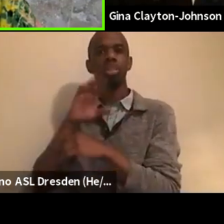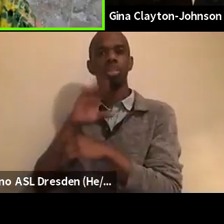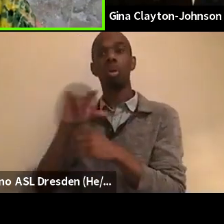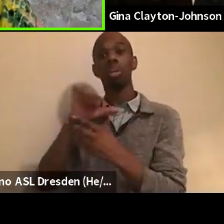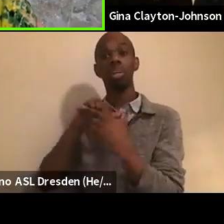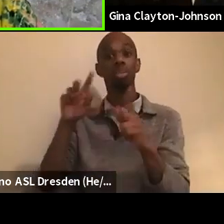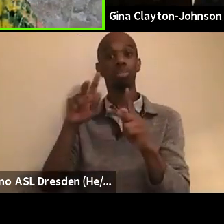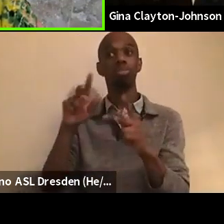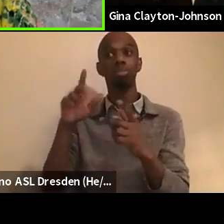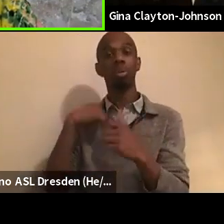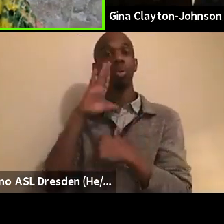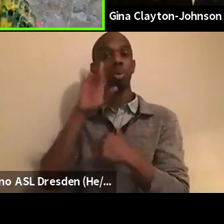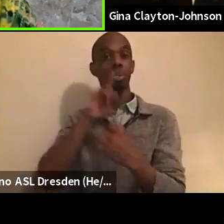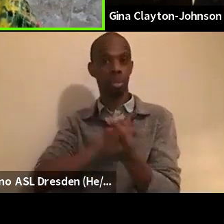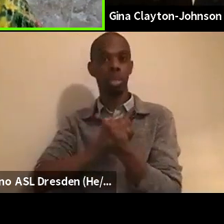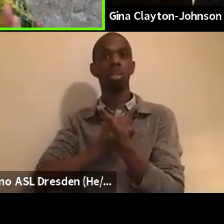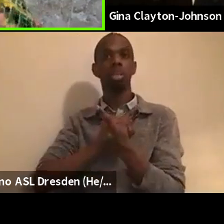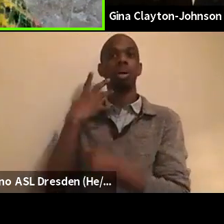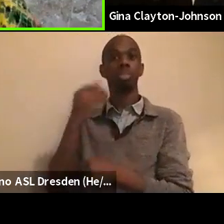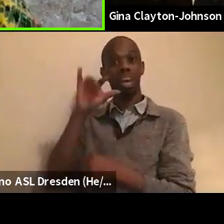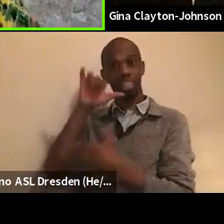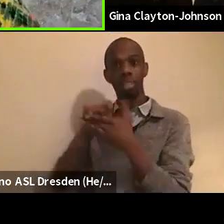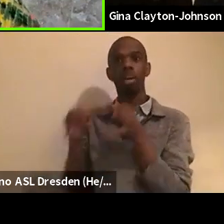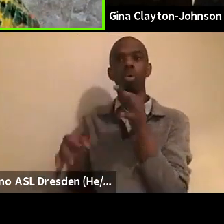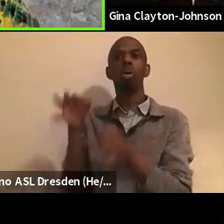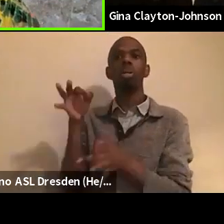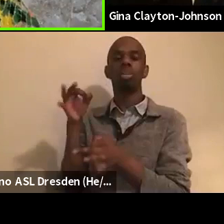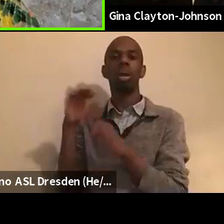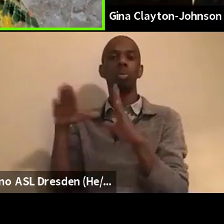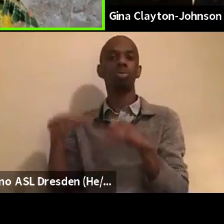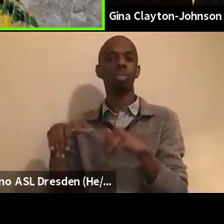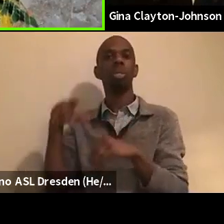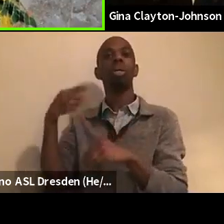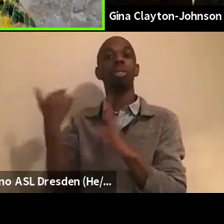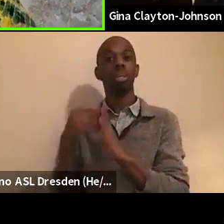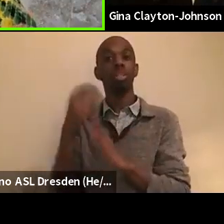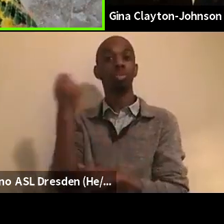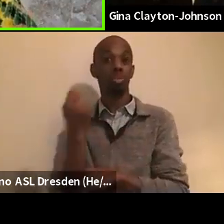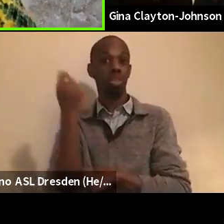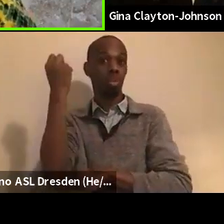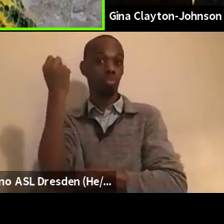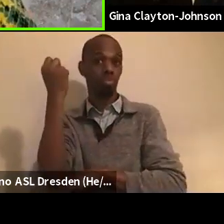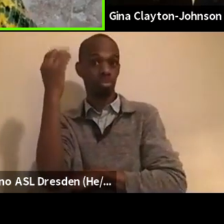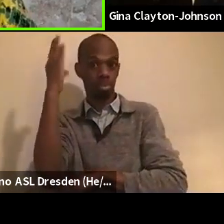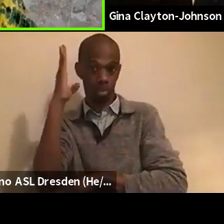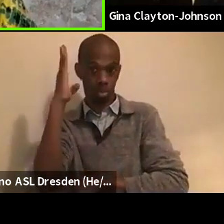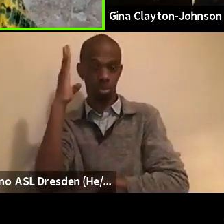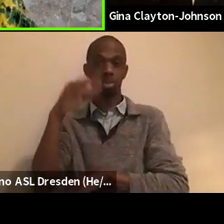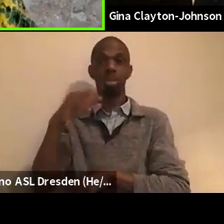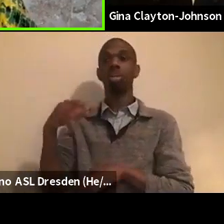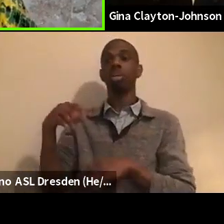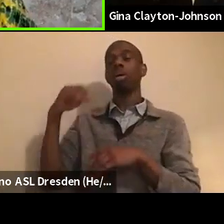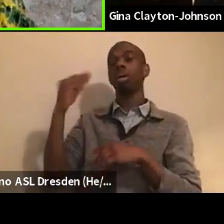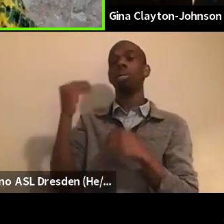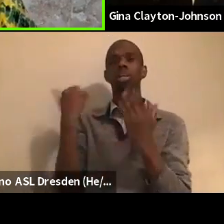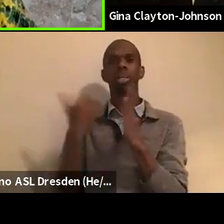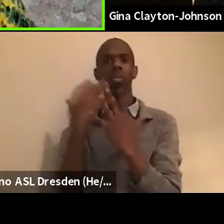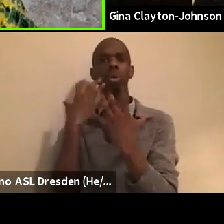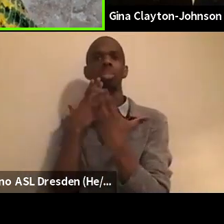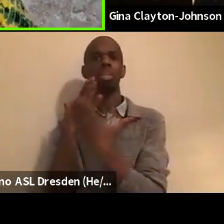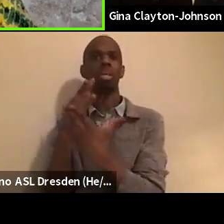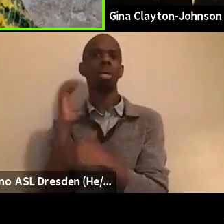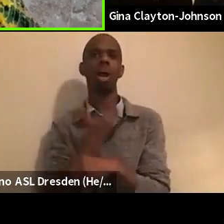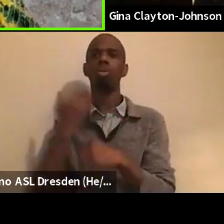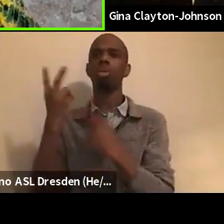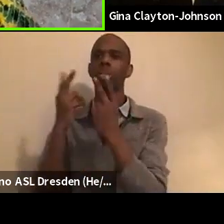courthouse tuesday at noon again i want to thank our guests thank you mayor asia brown of compton